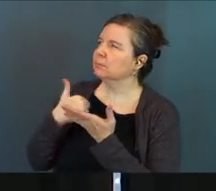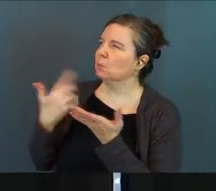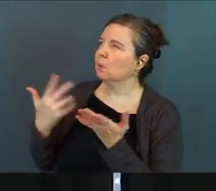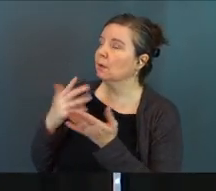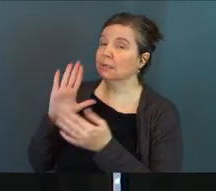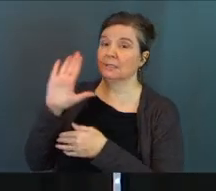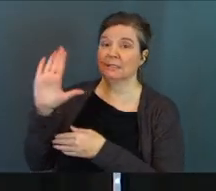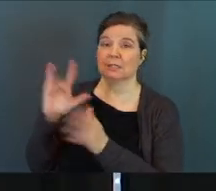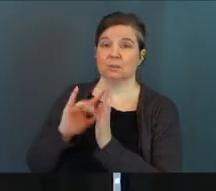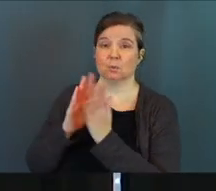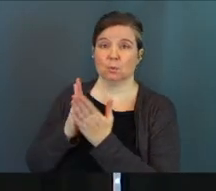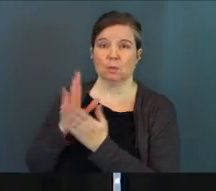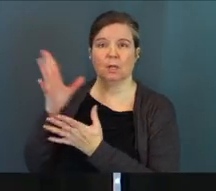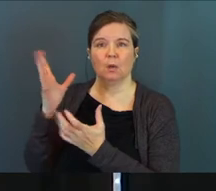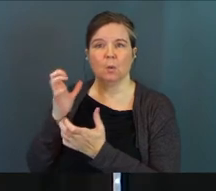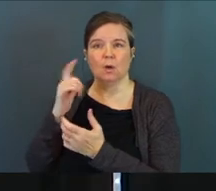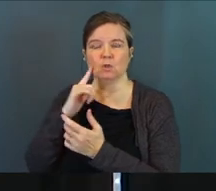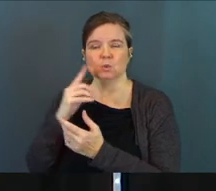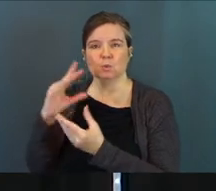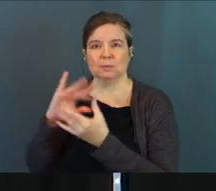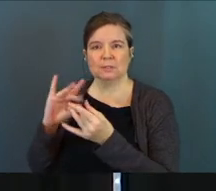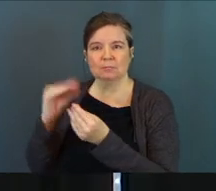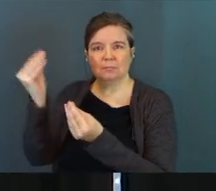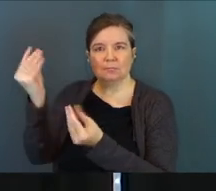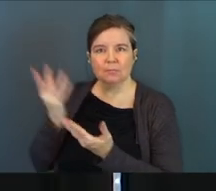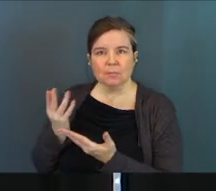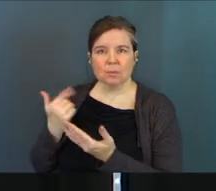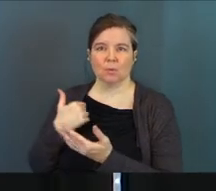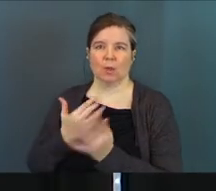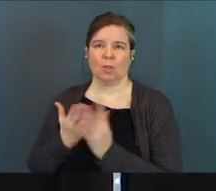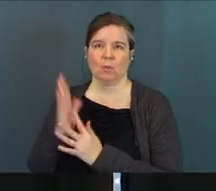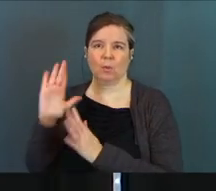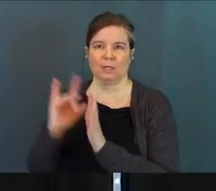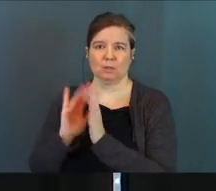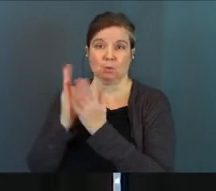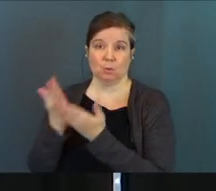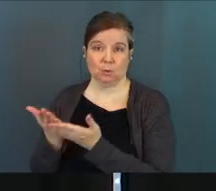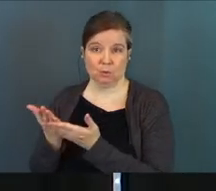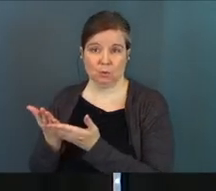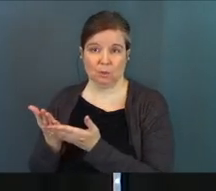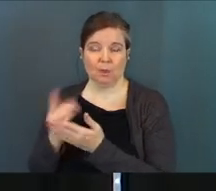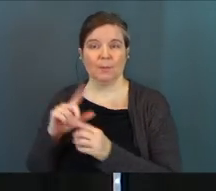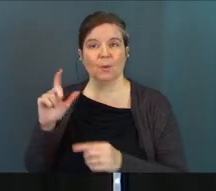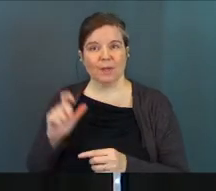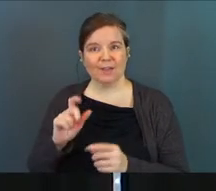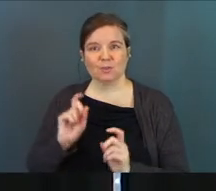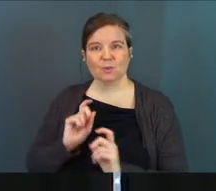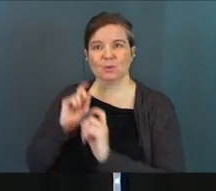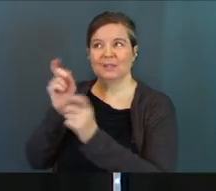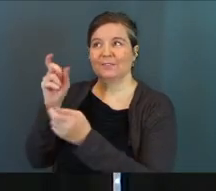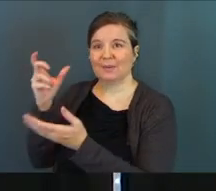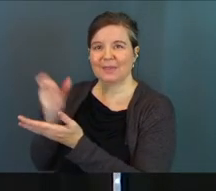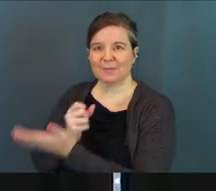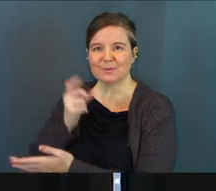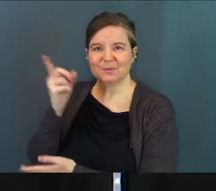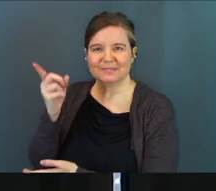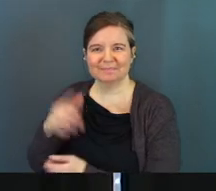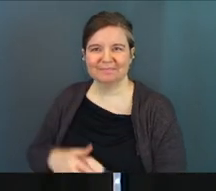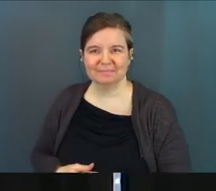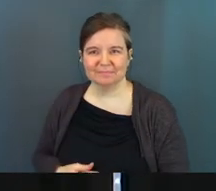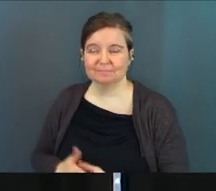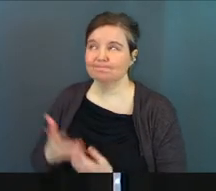Word, and He wants to speak to us through His Word. But we have to give Him the chance.